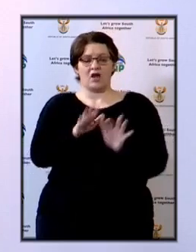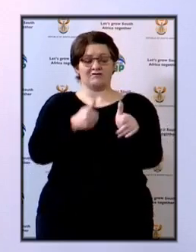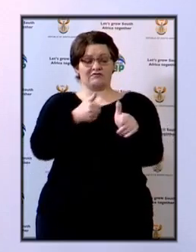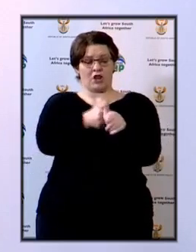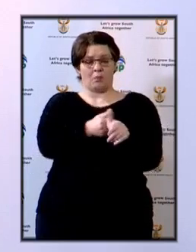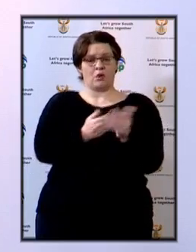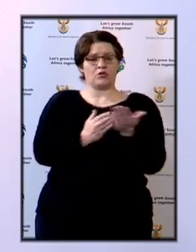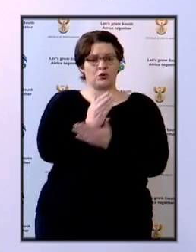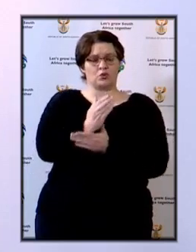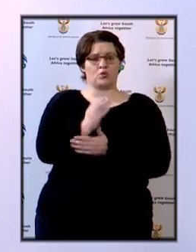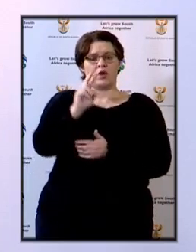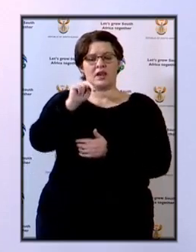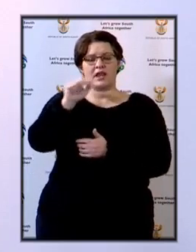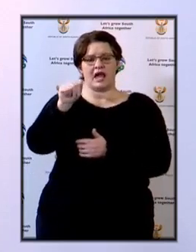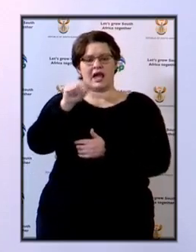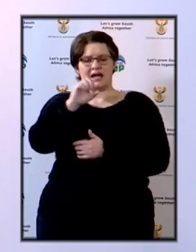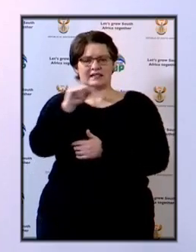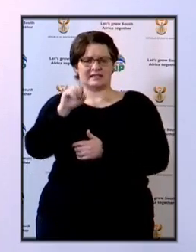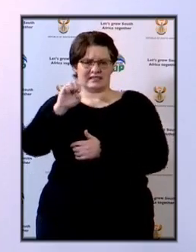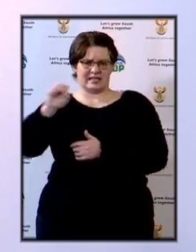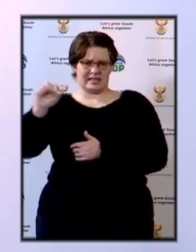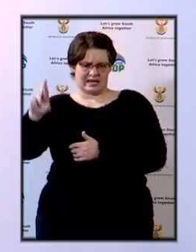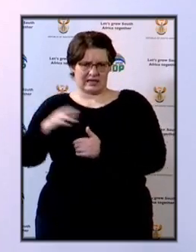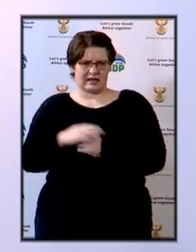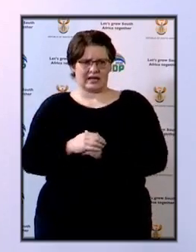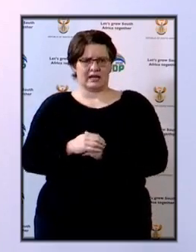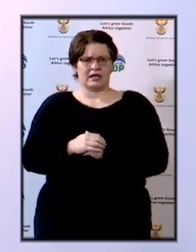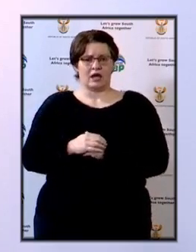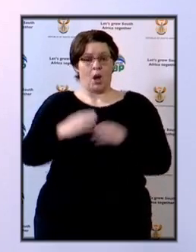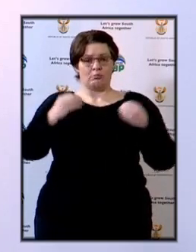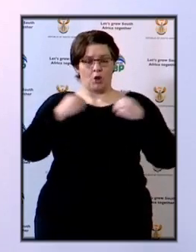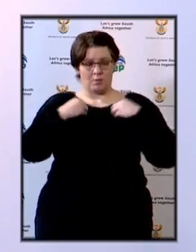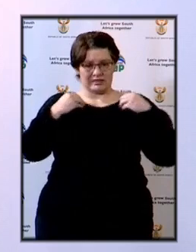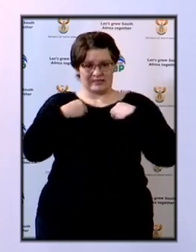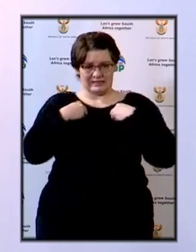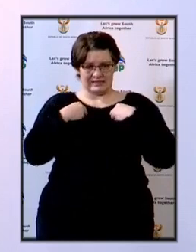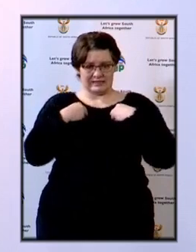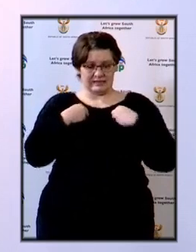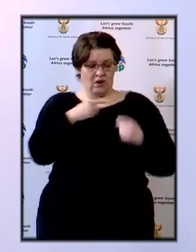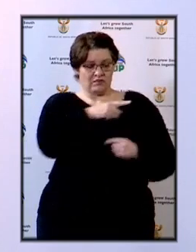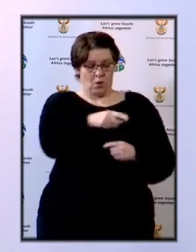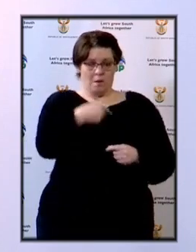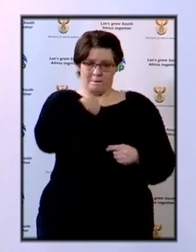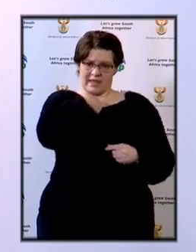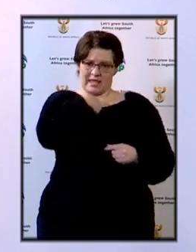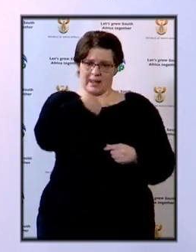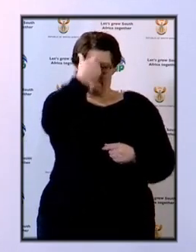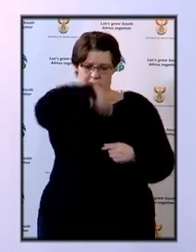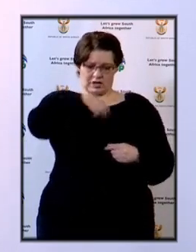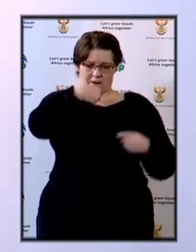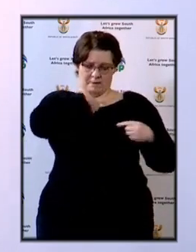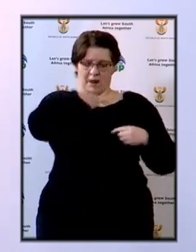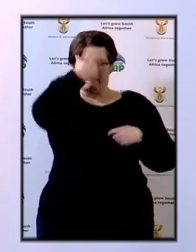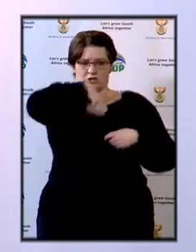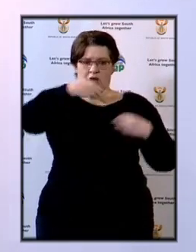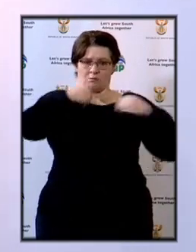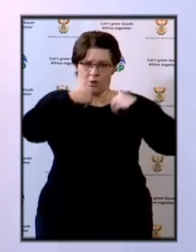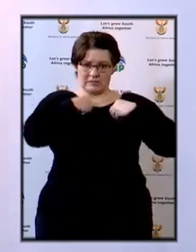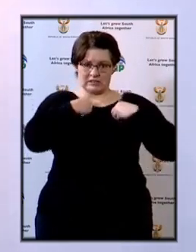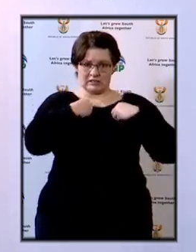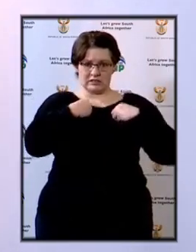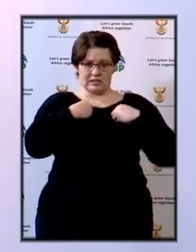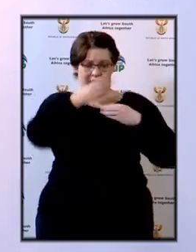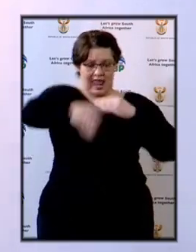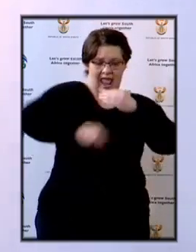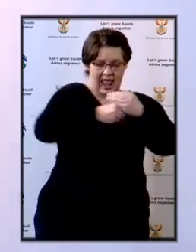Nazir. Are you planning to attach any property of this arrested? That's it for now, Chair.